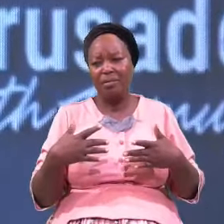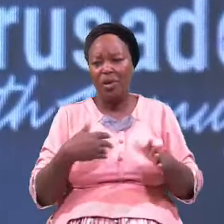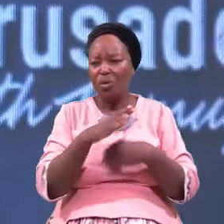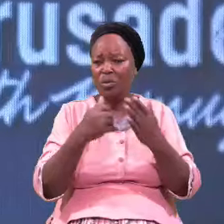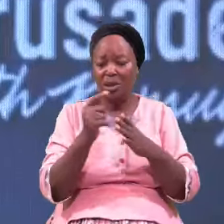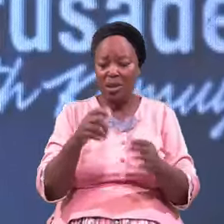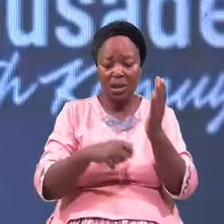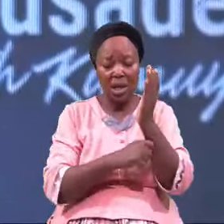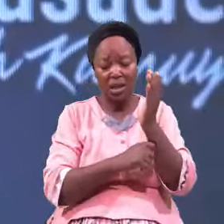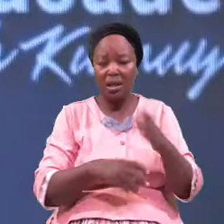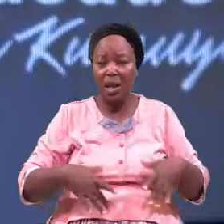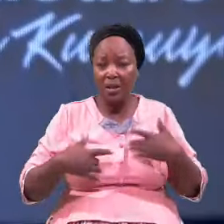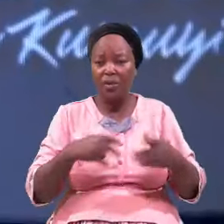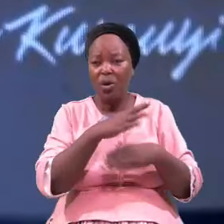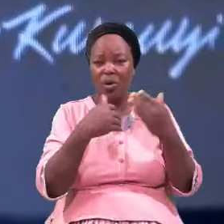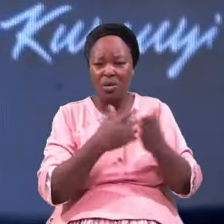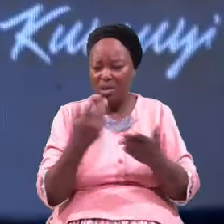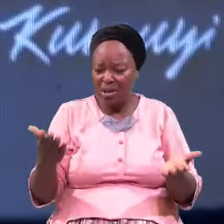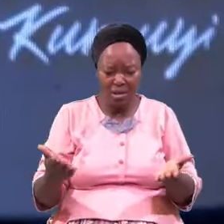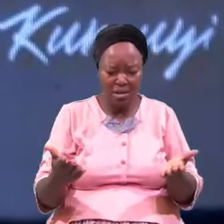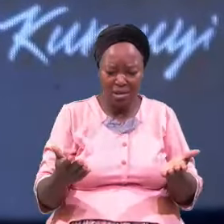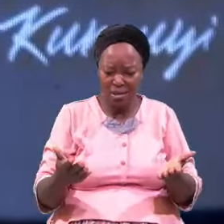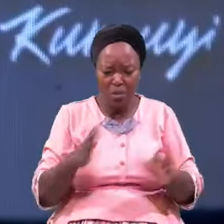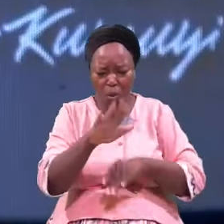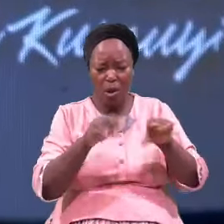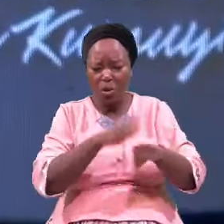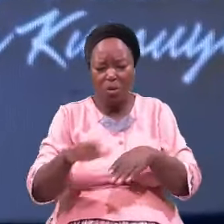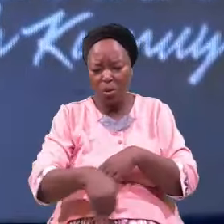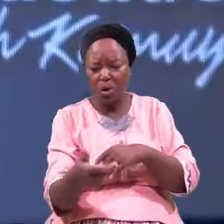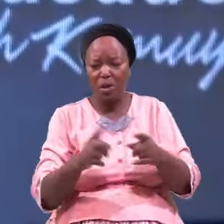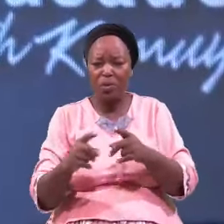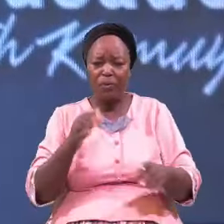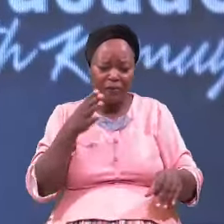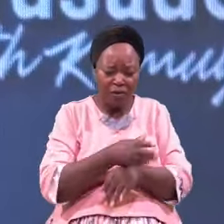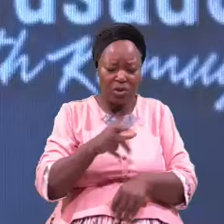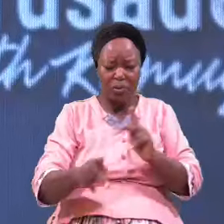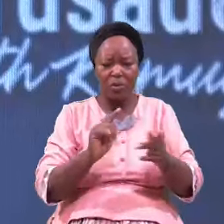All This Trampling On Others To Gauge What I Want